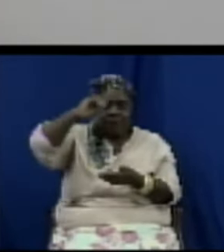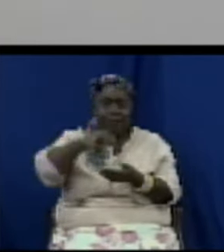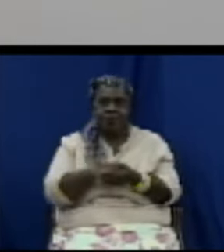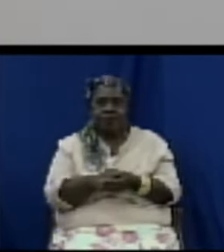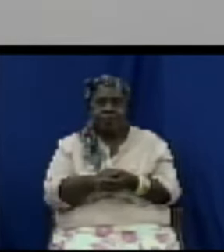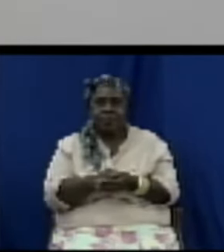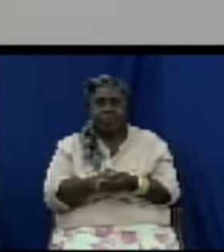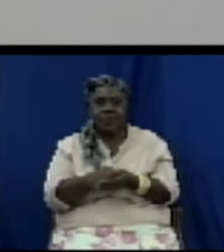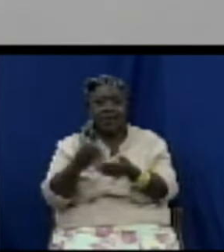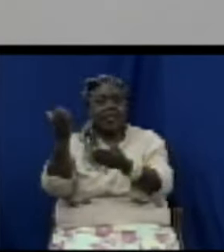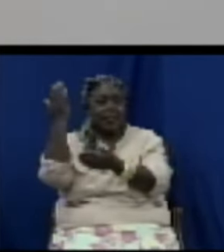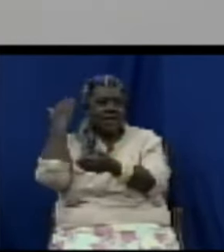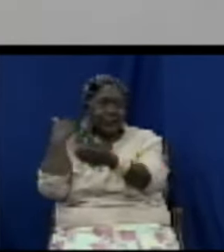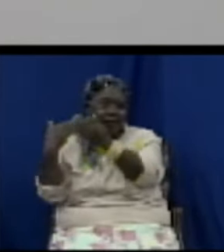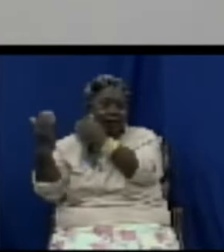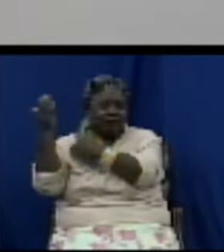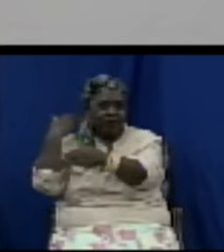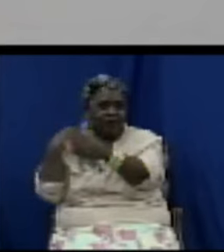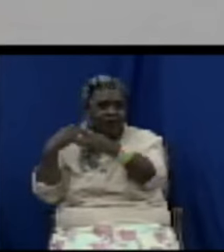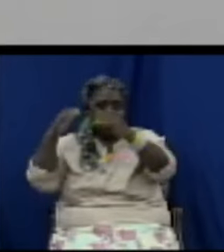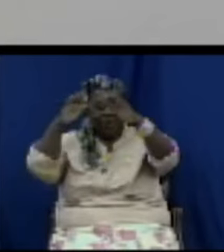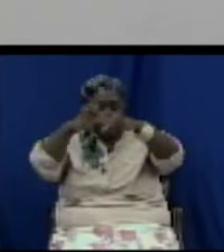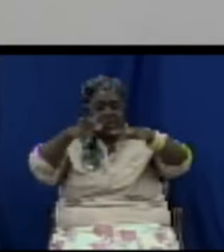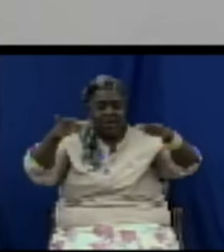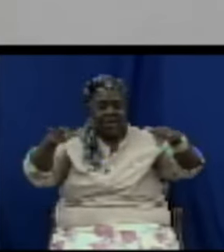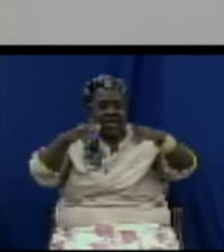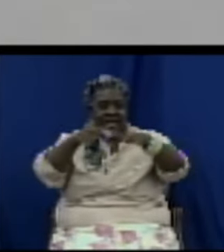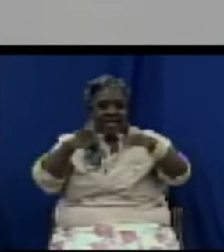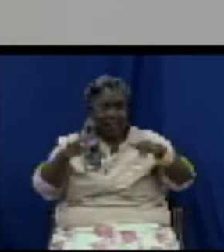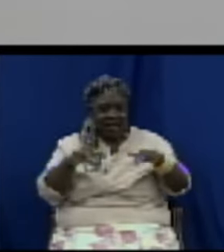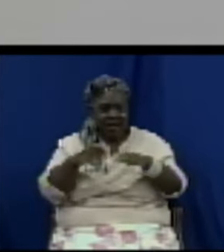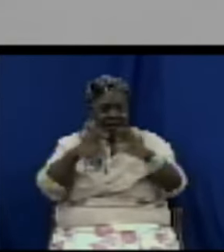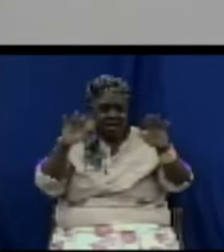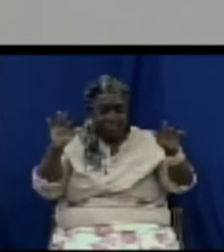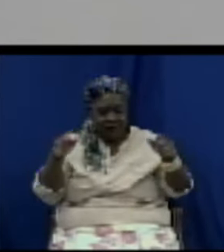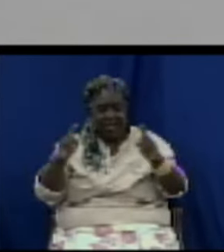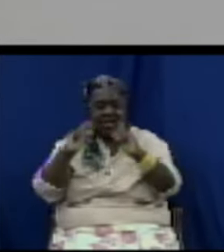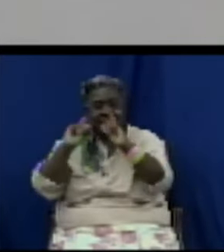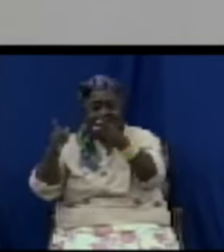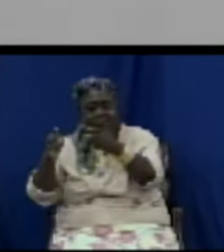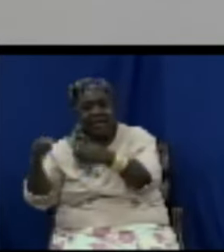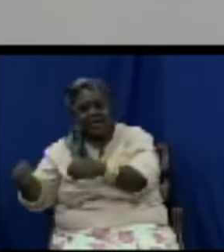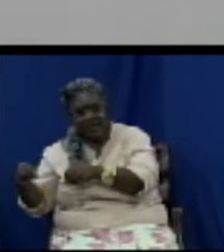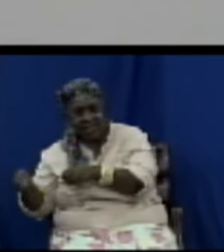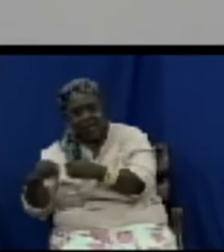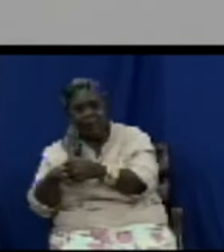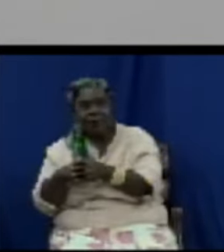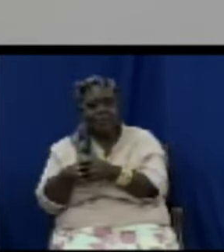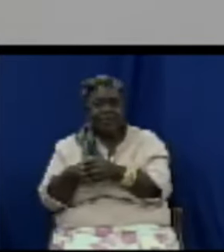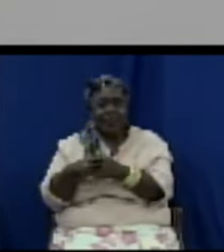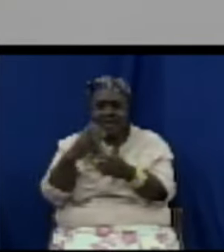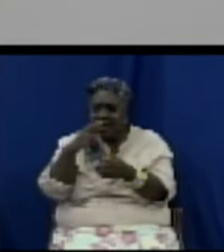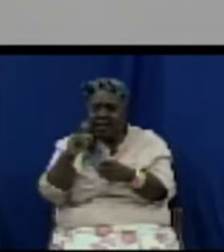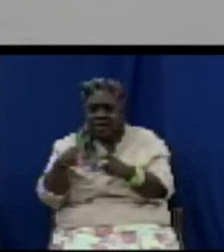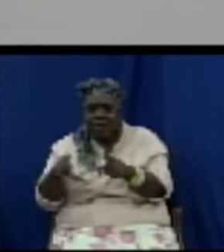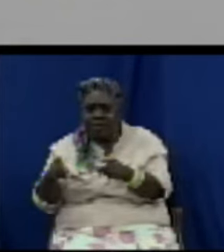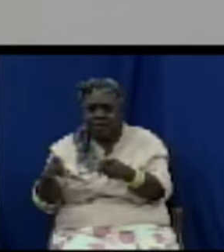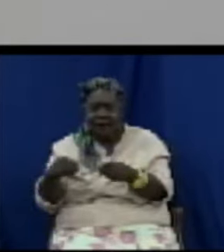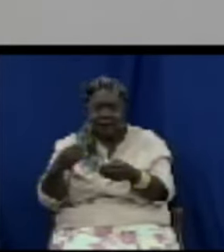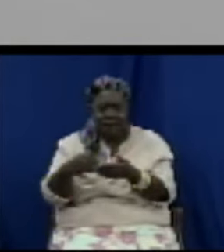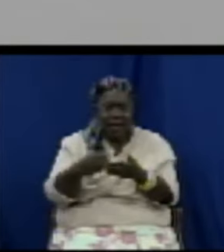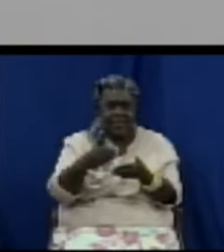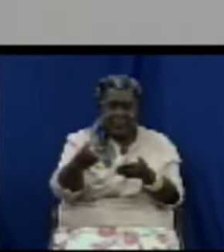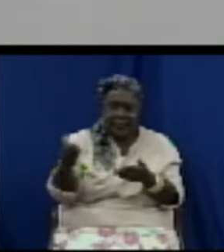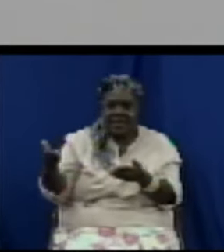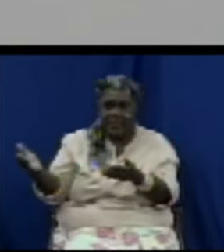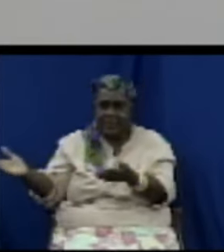excitement because I really didn't need anything but the crackers to the store and you know you saw everybody purchasing and buying and